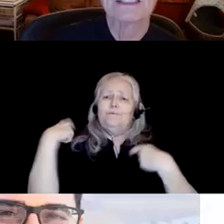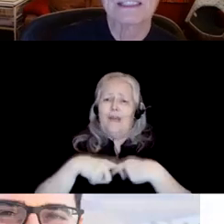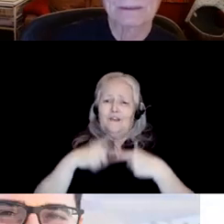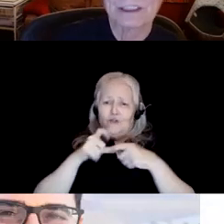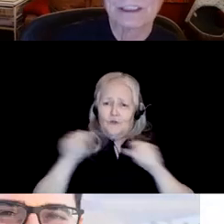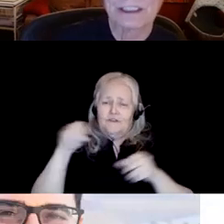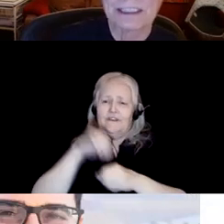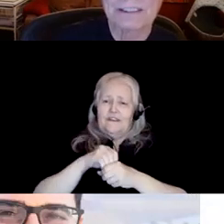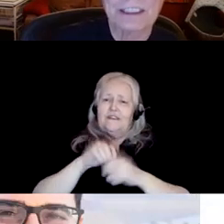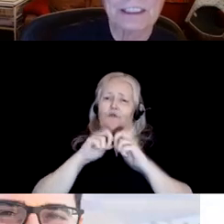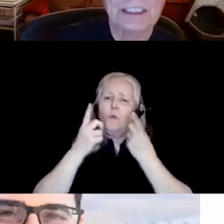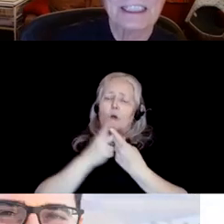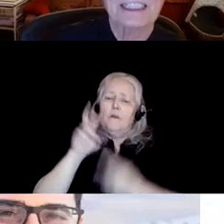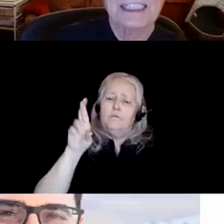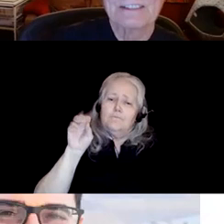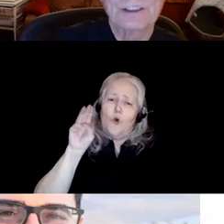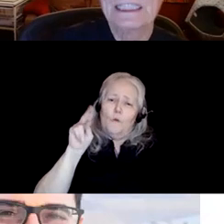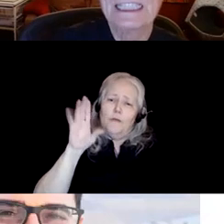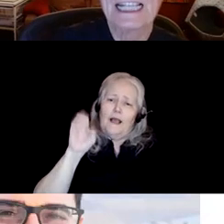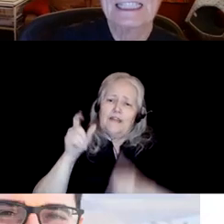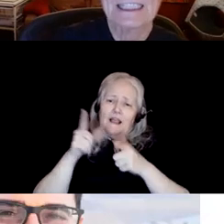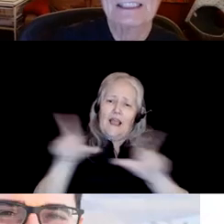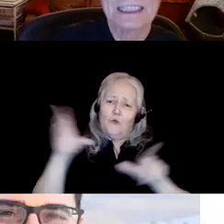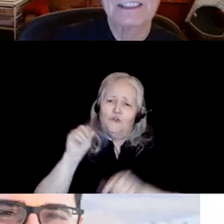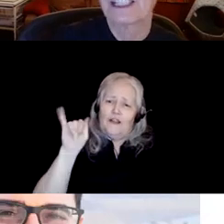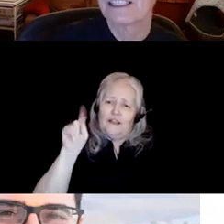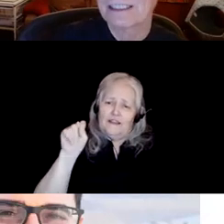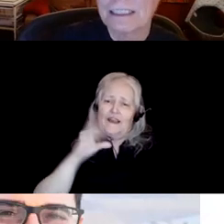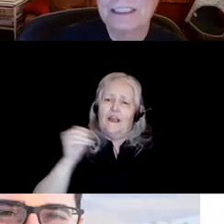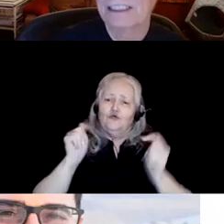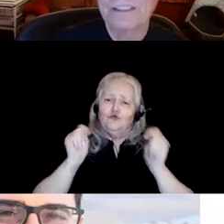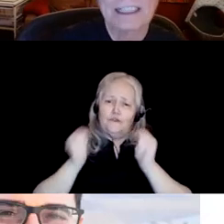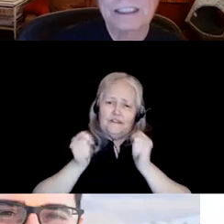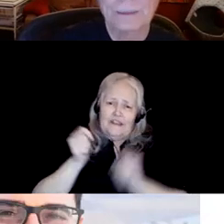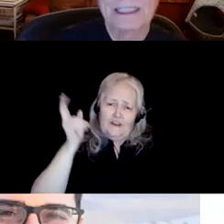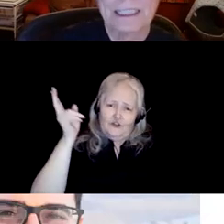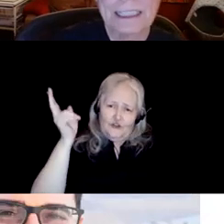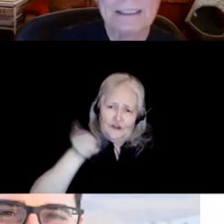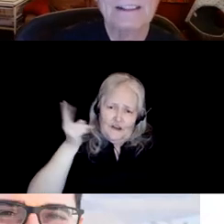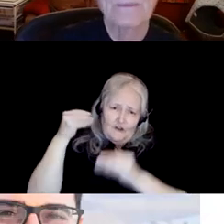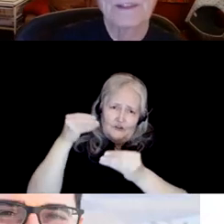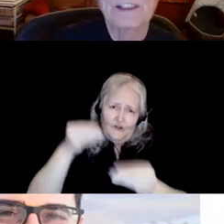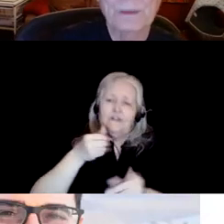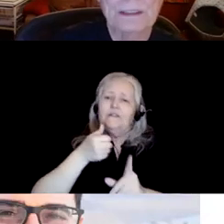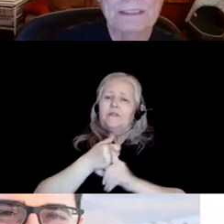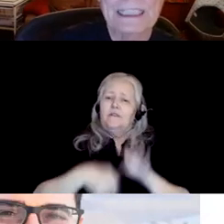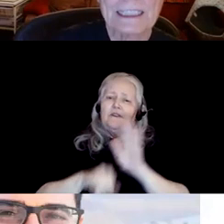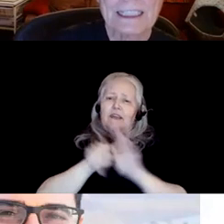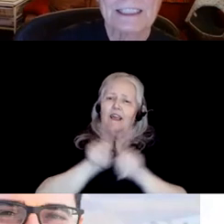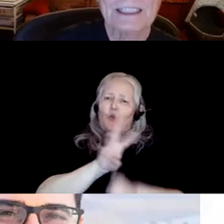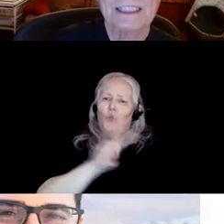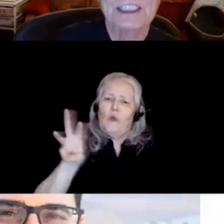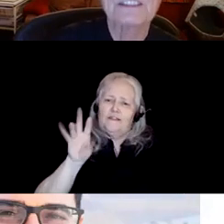of Romance Languages and Literatures of Trinidadian heritage, self-identifying as West Indian, this award